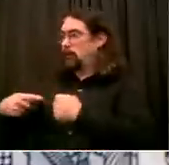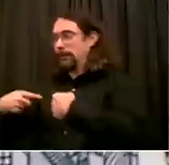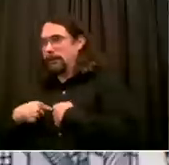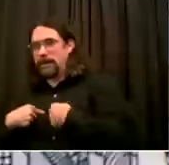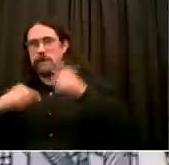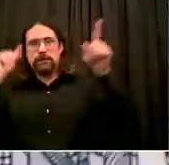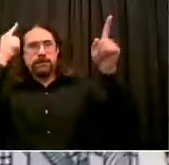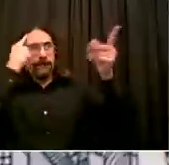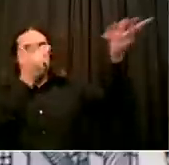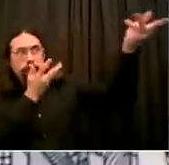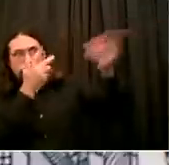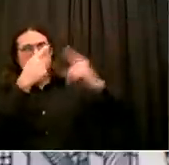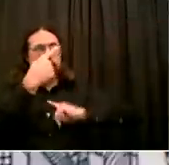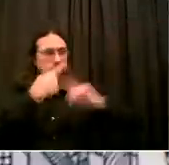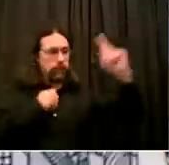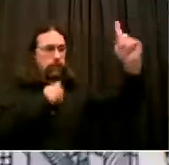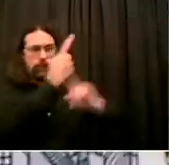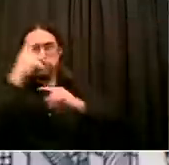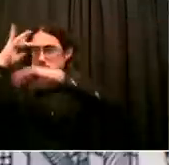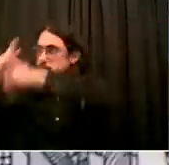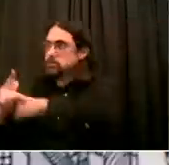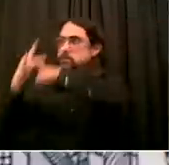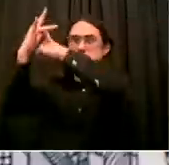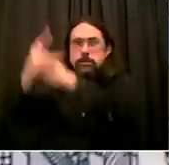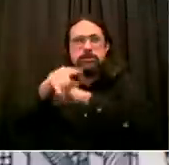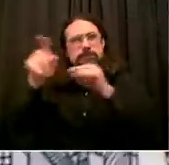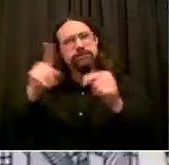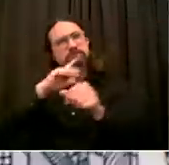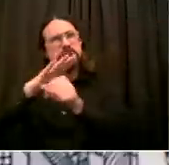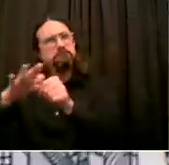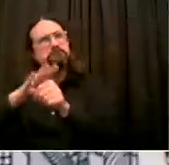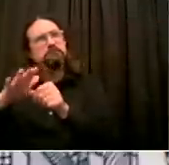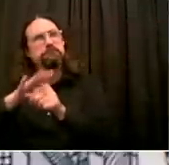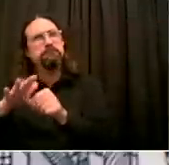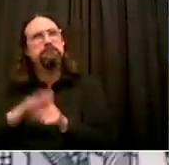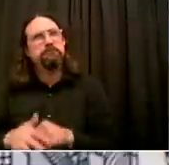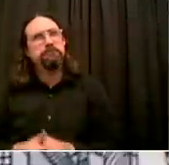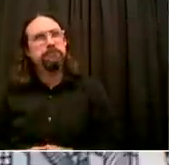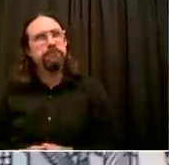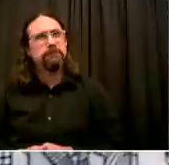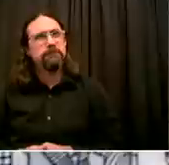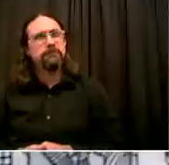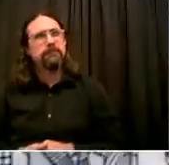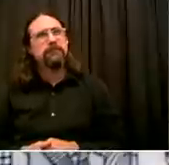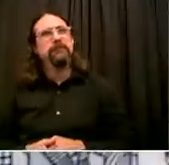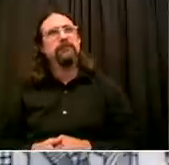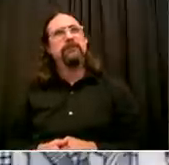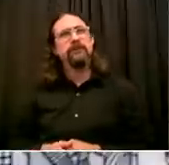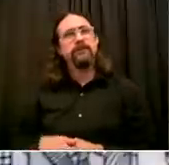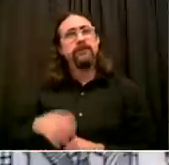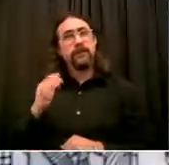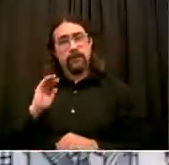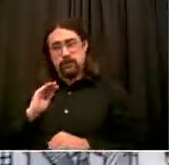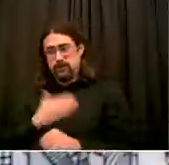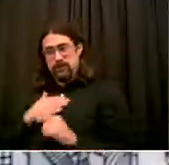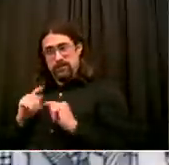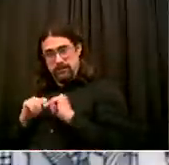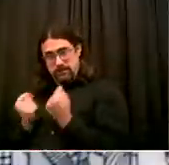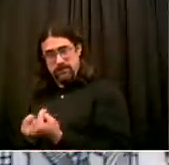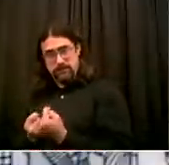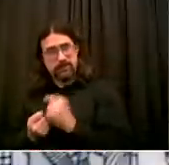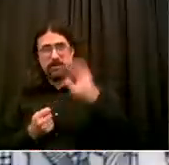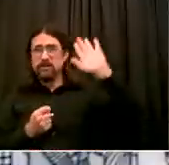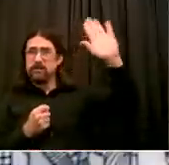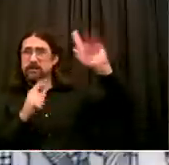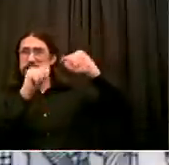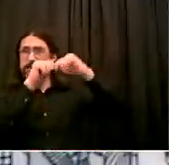perfectly normal. Sometimes we've been together for press conferences. A lot of times we do our own thing. It's just let's stop rehashing